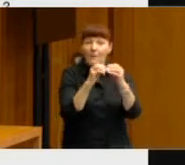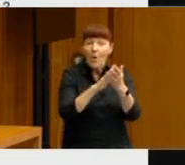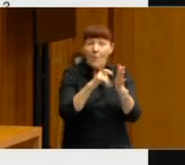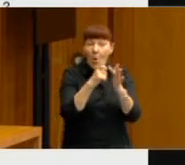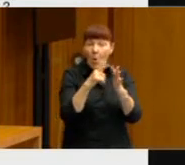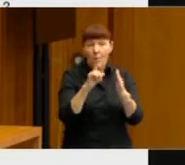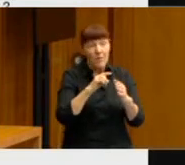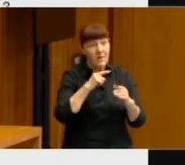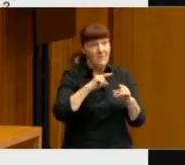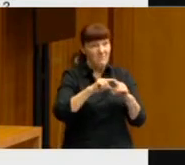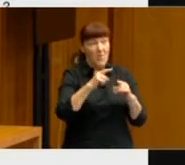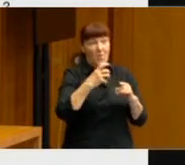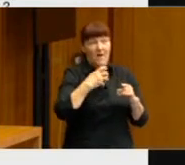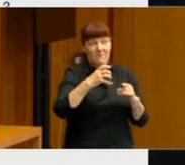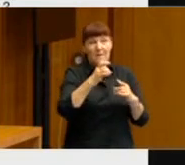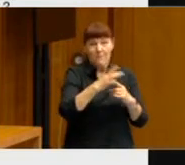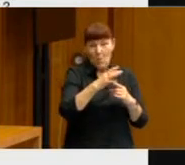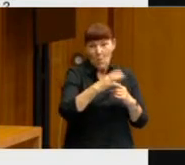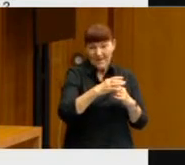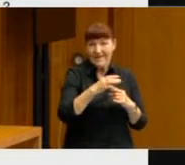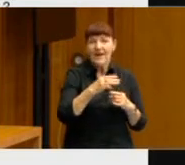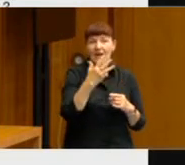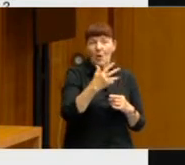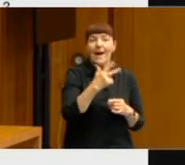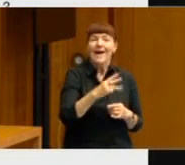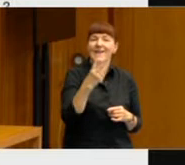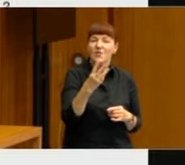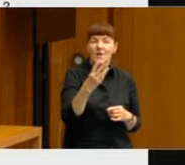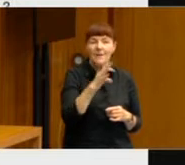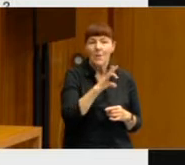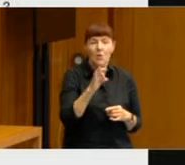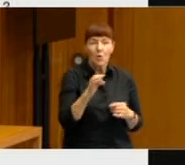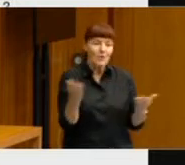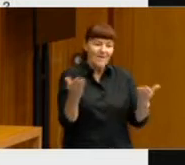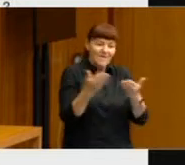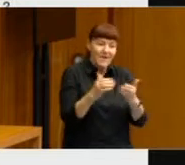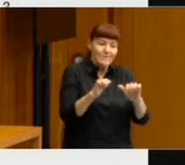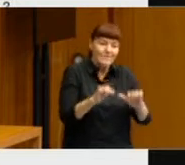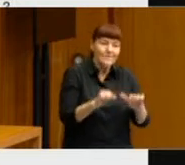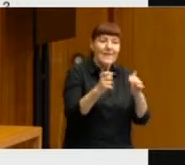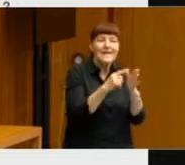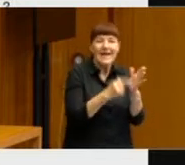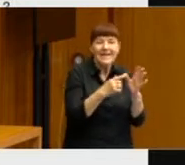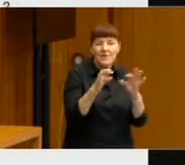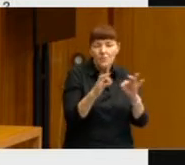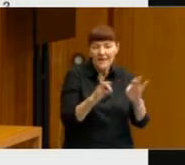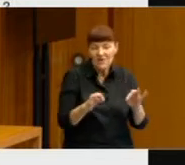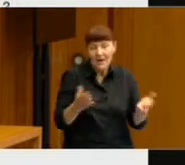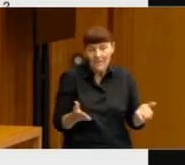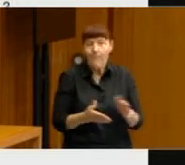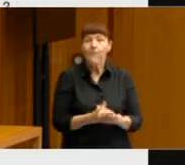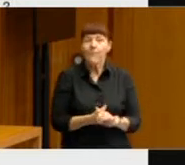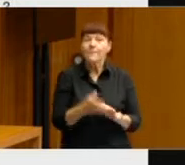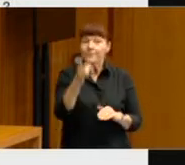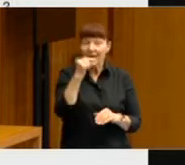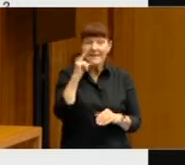important than that in 1983, but we don't have earlier data which is exactly comparable to our measure. But you can